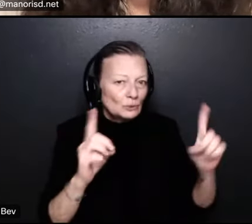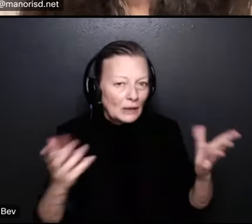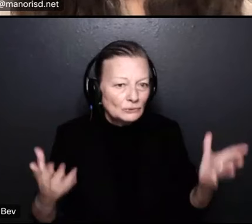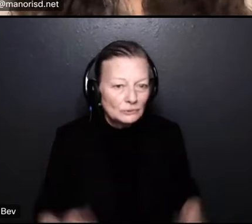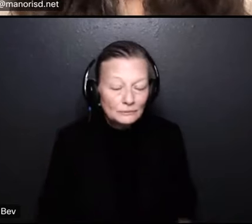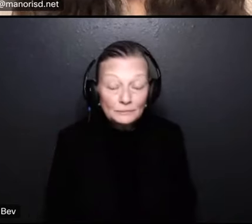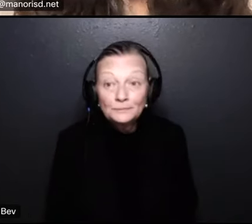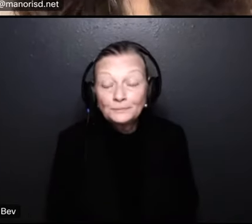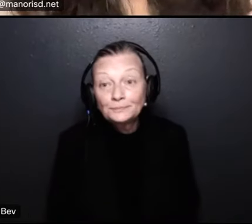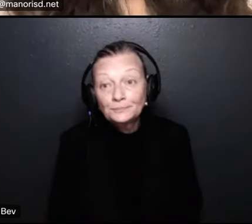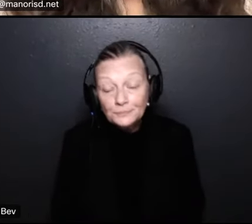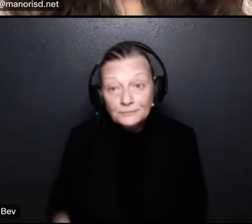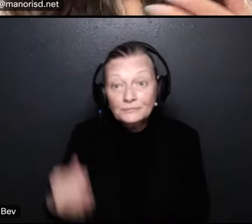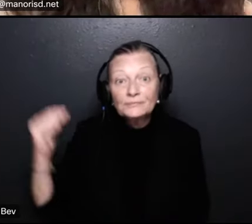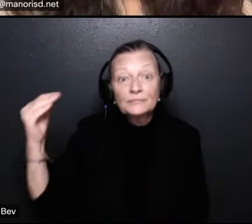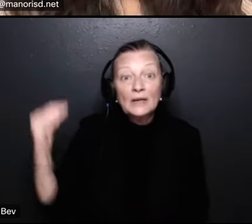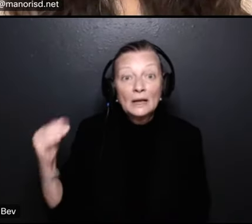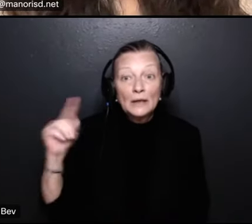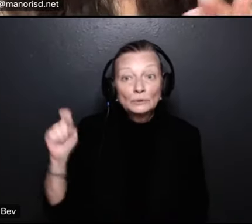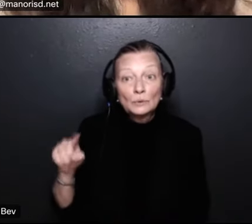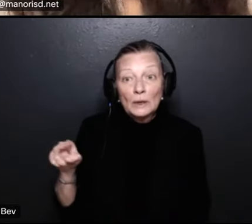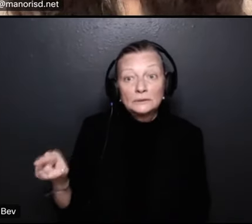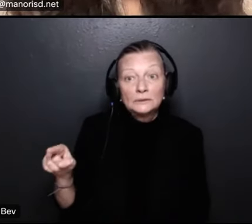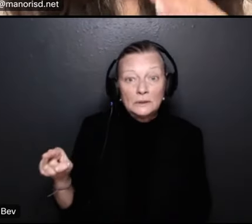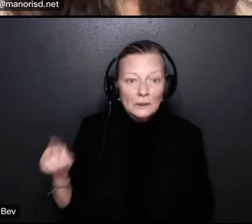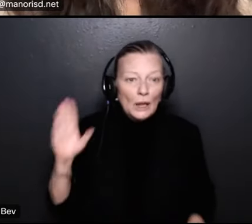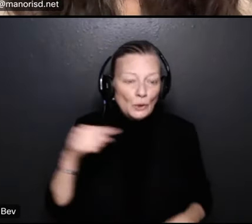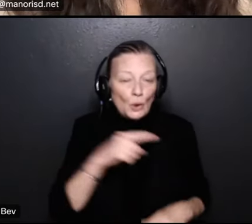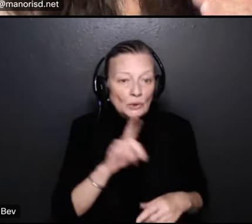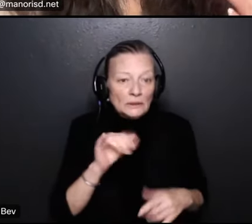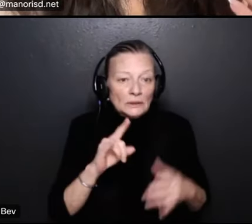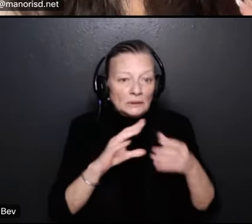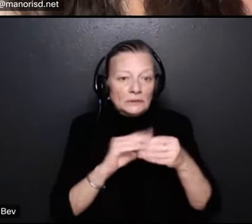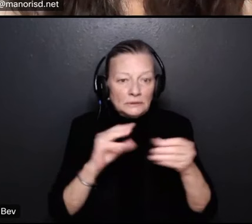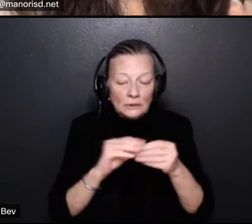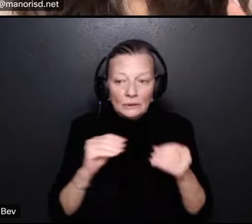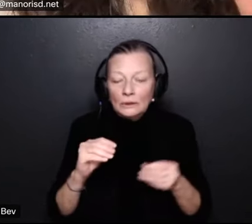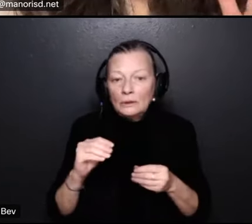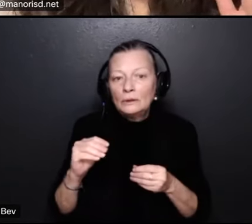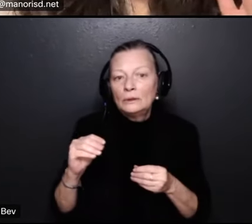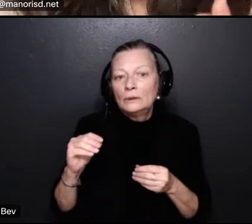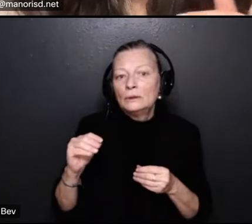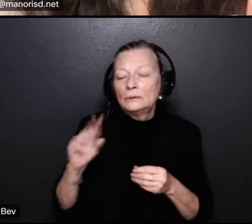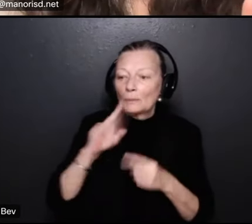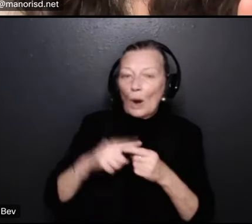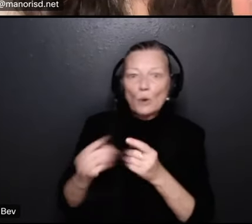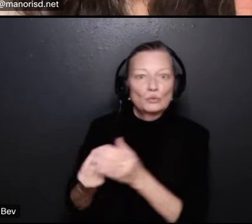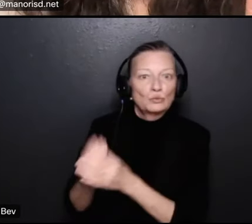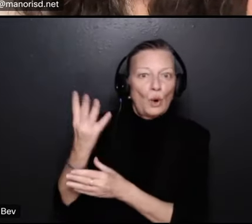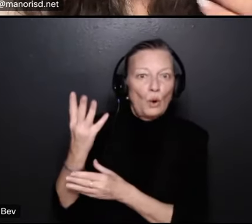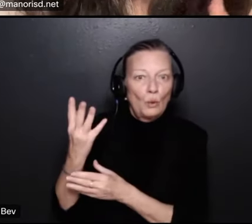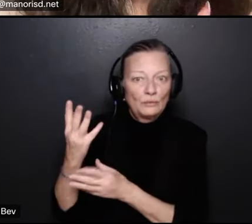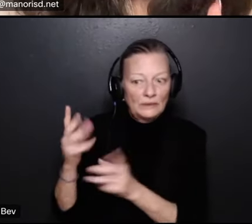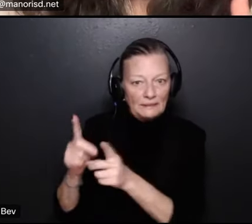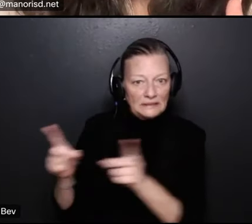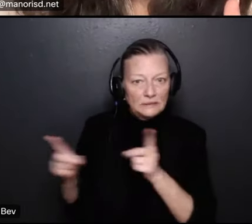and uh next question is related to our growth i know you talked a little bit in your presentation um with and with enrollment growing how